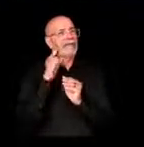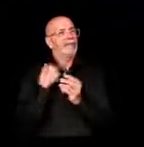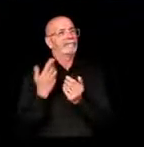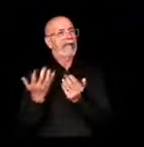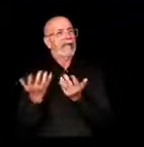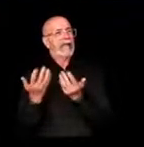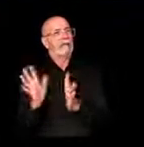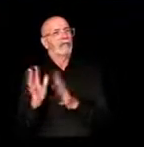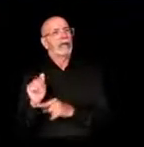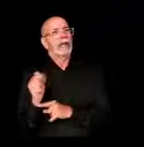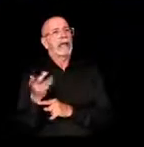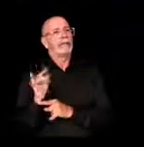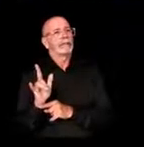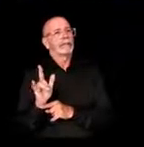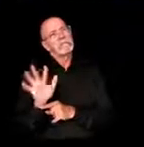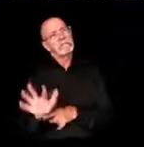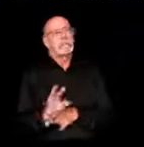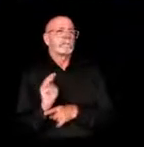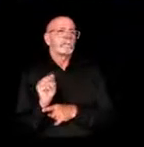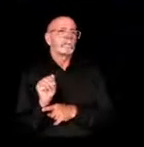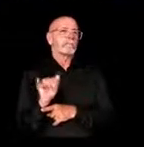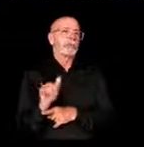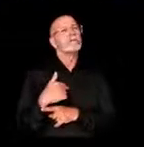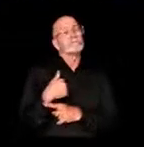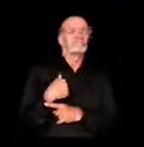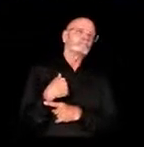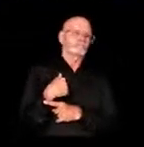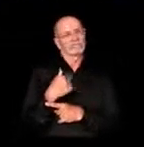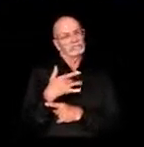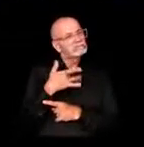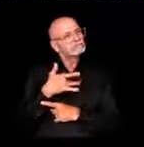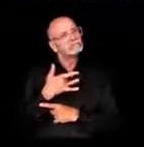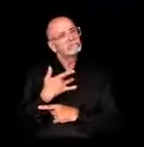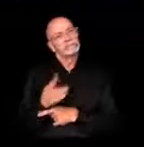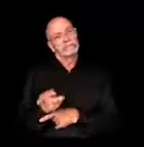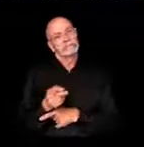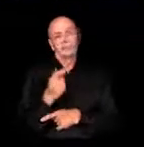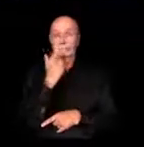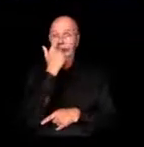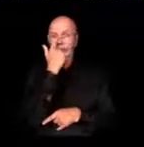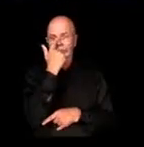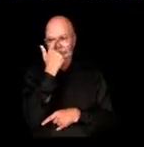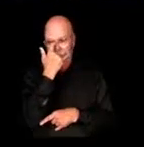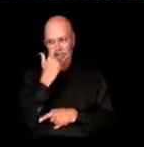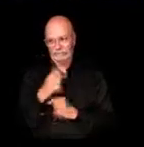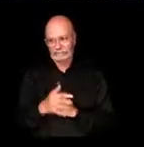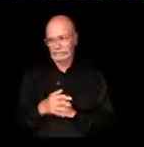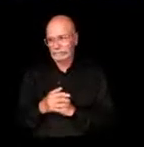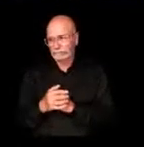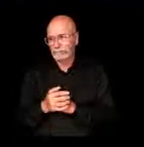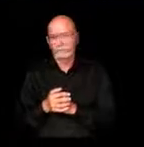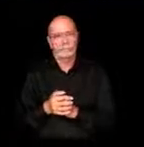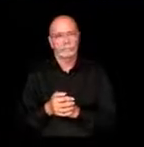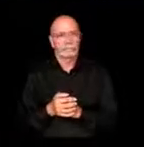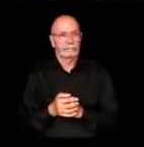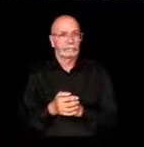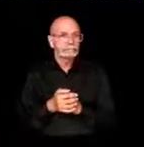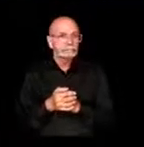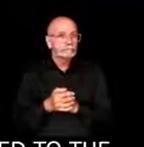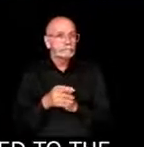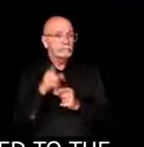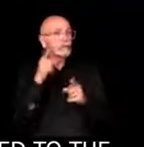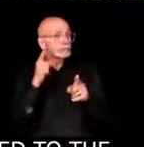April, May is, is my recollection. Right. And to the extent that, that you were alerted to the fact that there's a recording of, of that meeting,